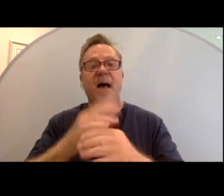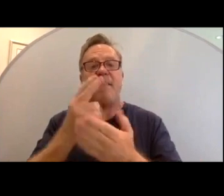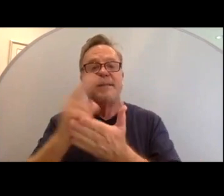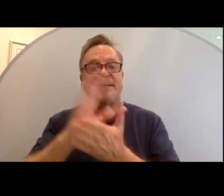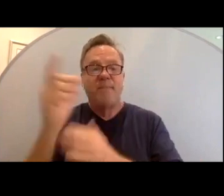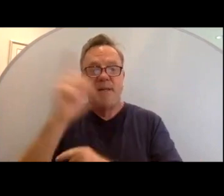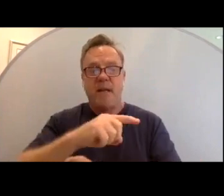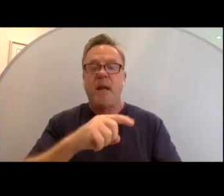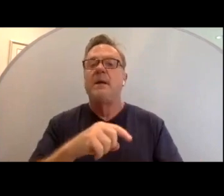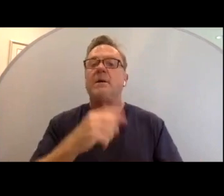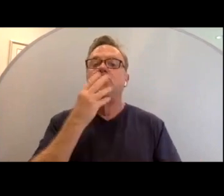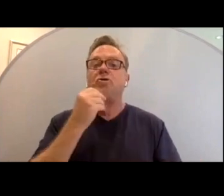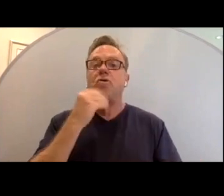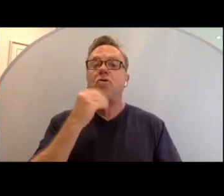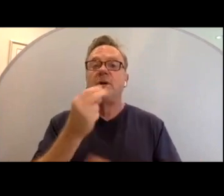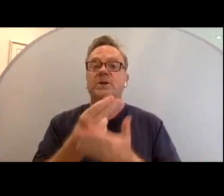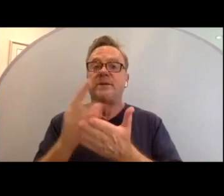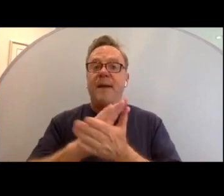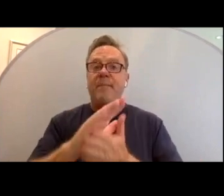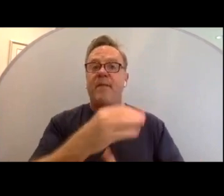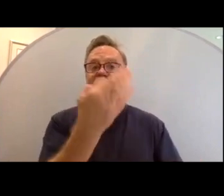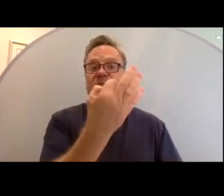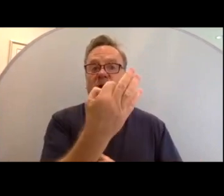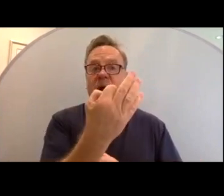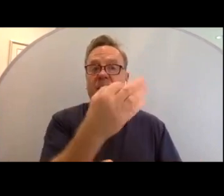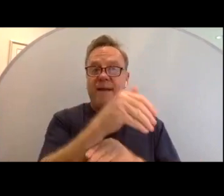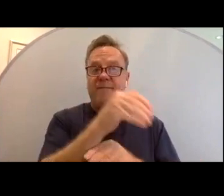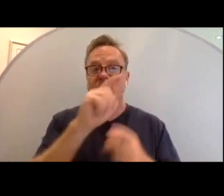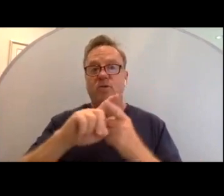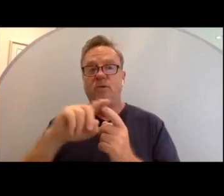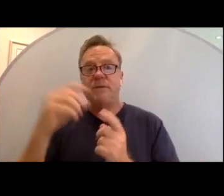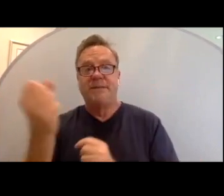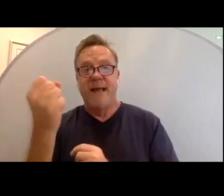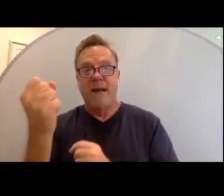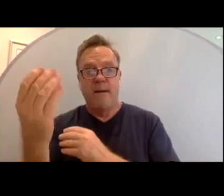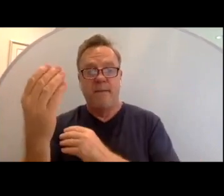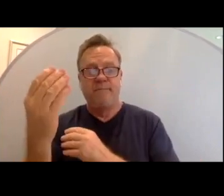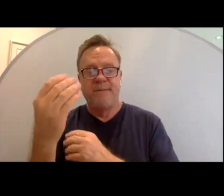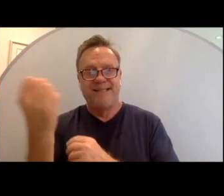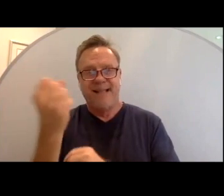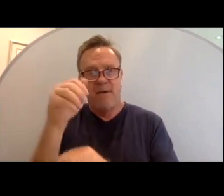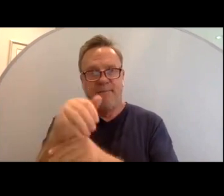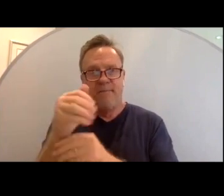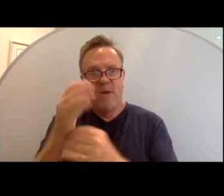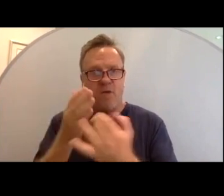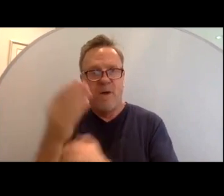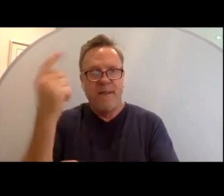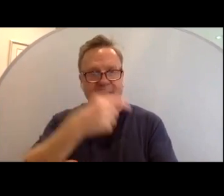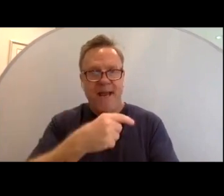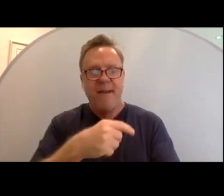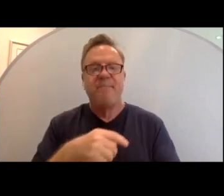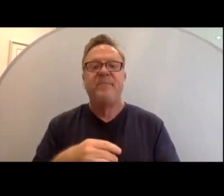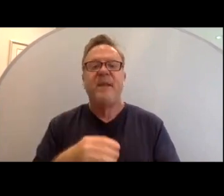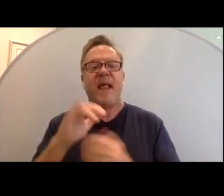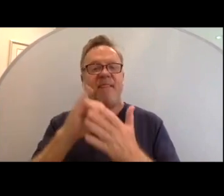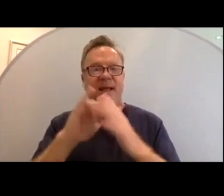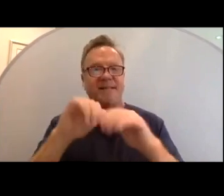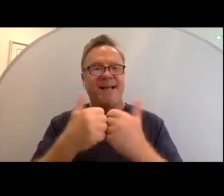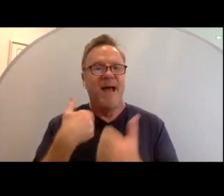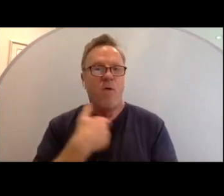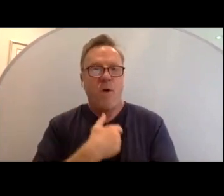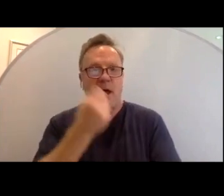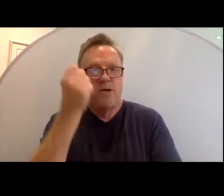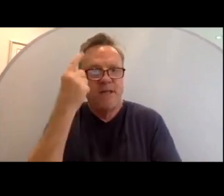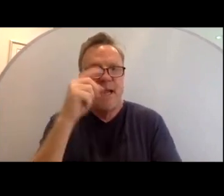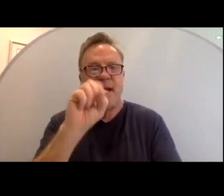from Friday evening to Saturday morning, to Saturday throughout the day, I should say. And that's how we understand